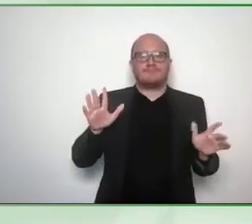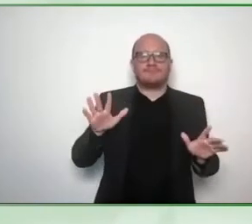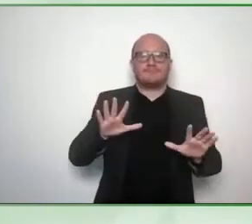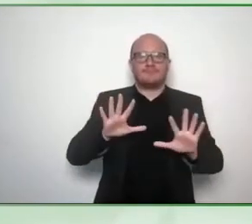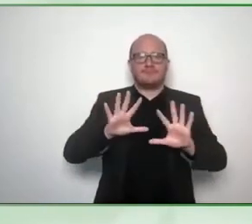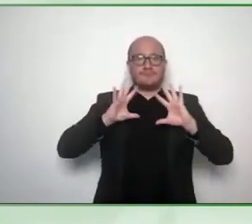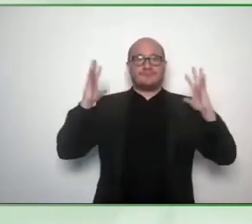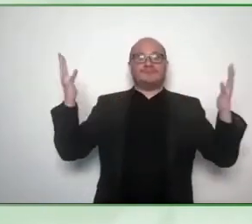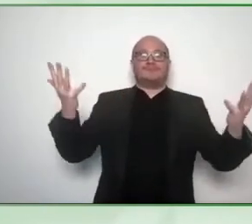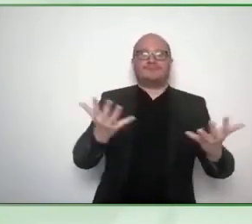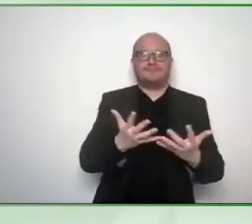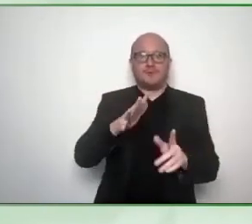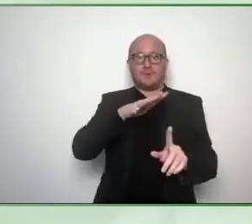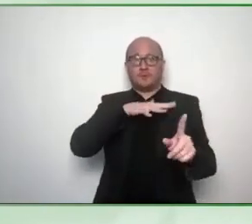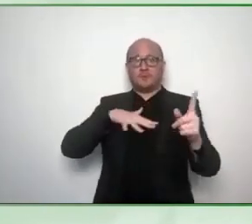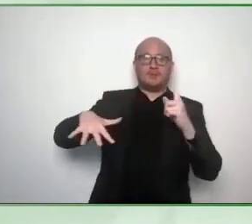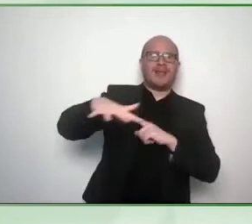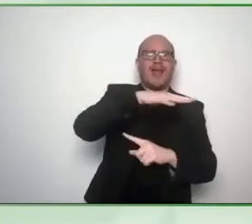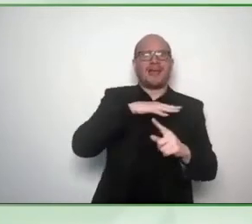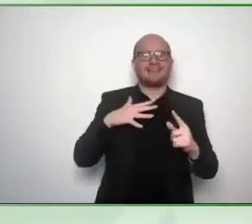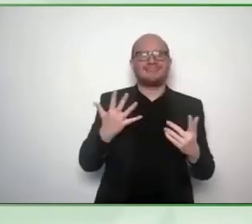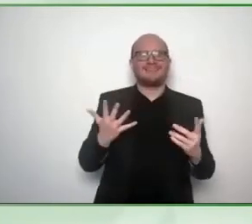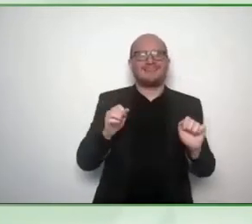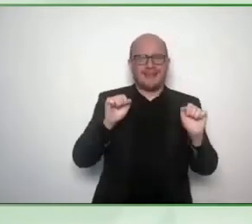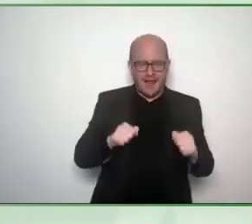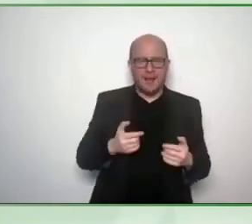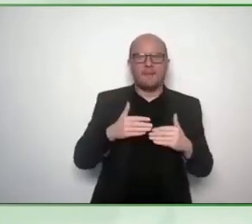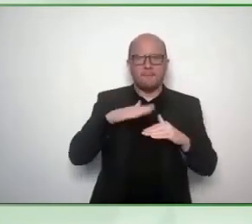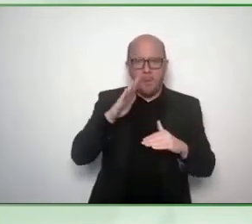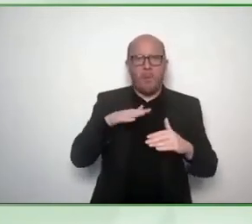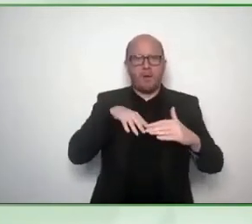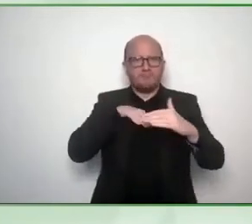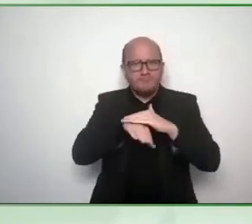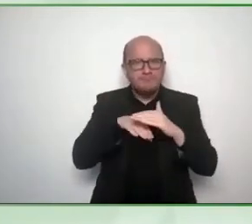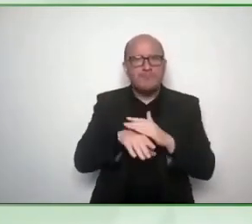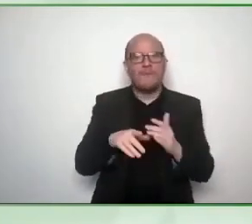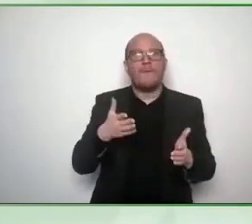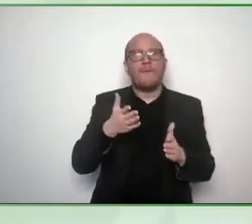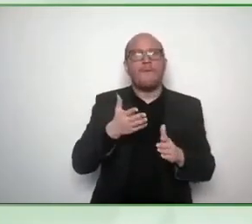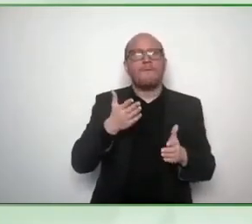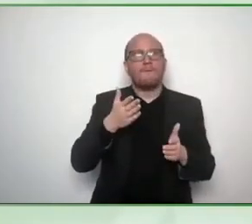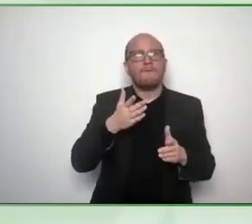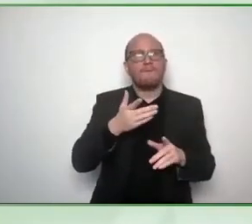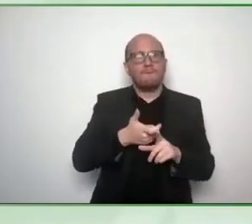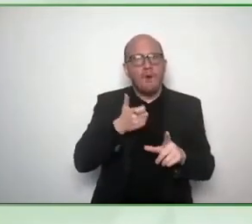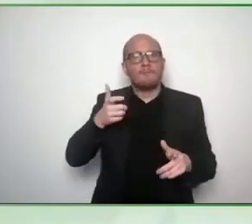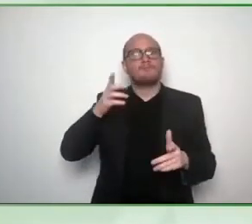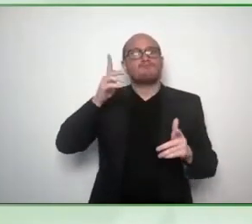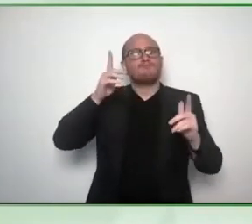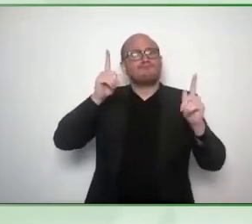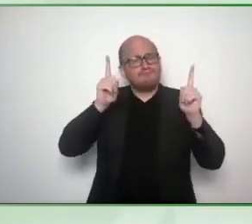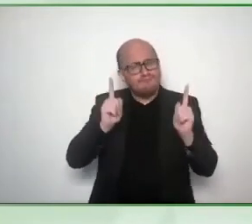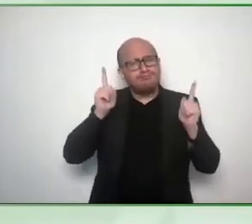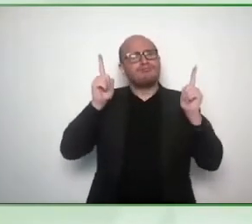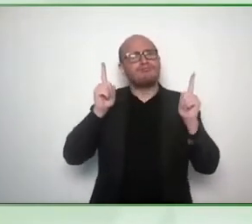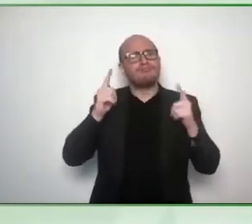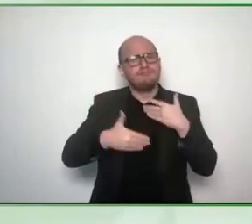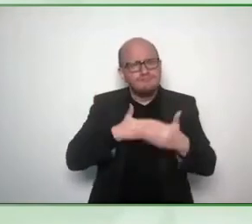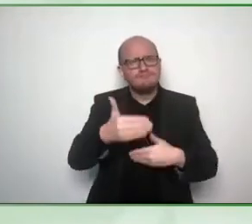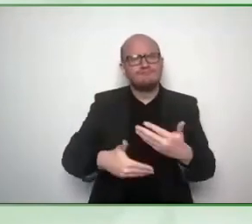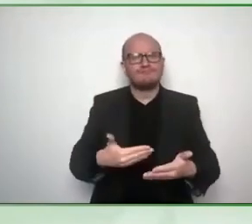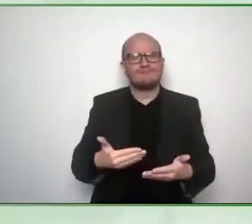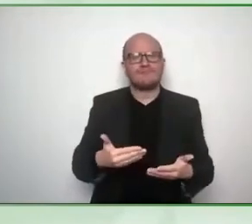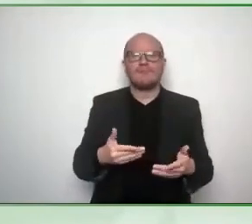don't uh don't be scared and be patient that would be the last point i hope i got it right it's